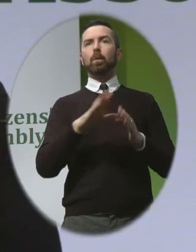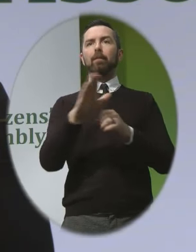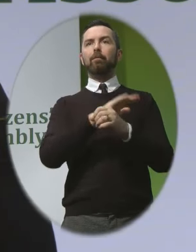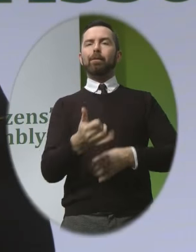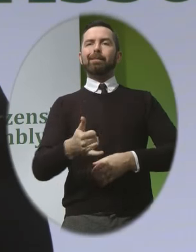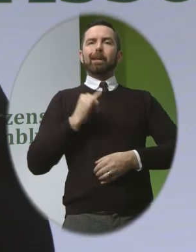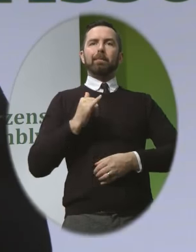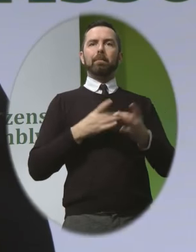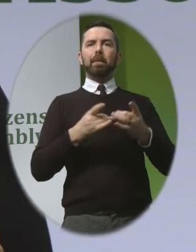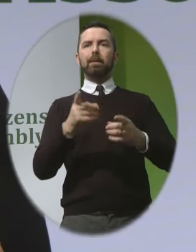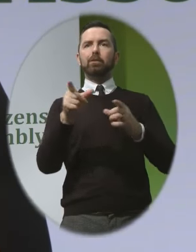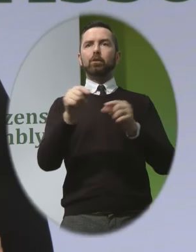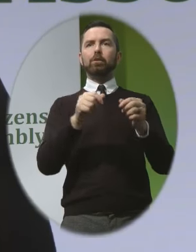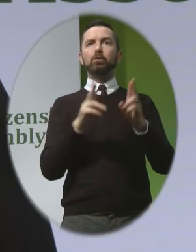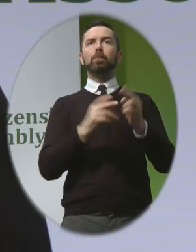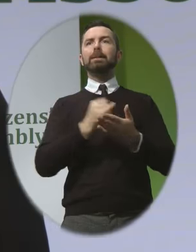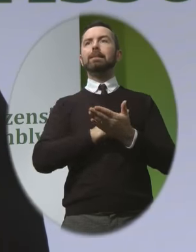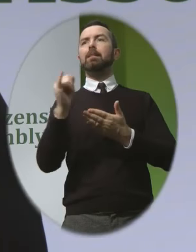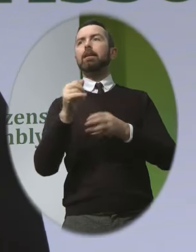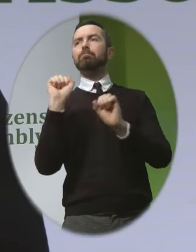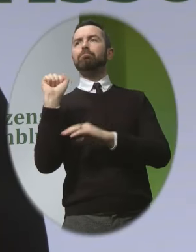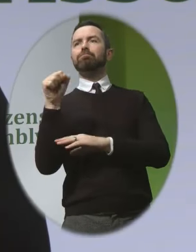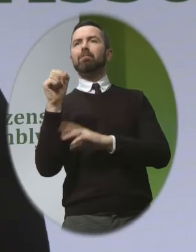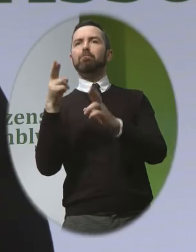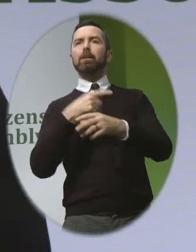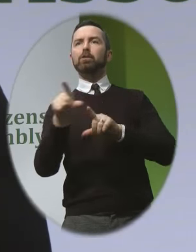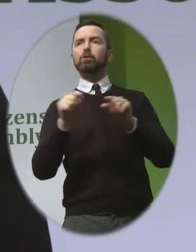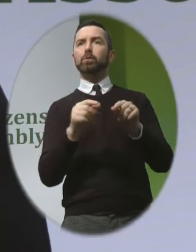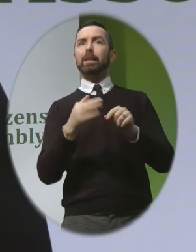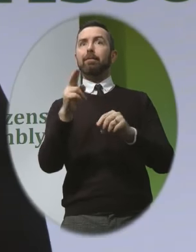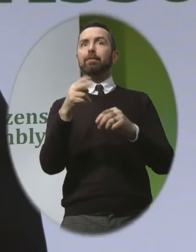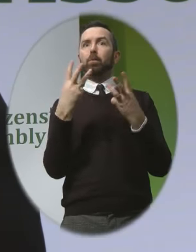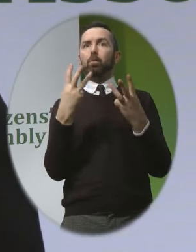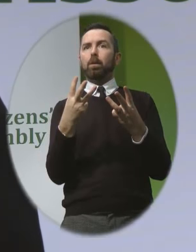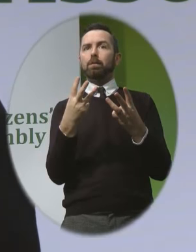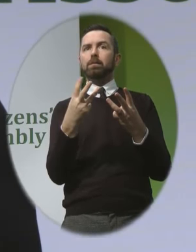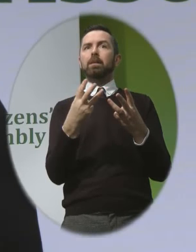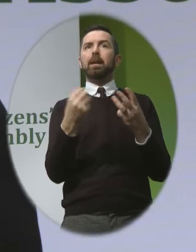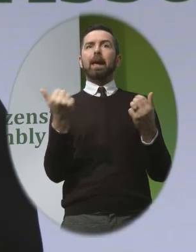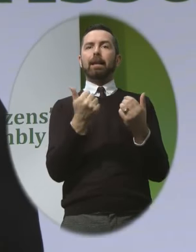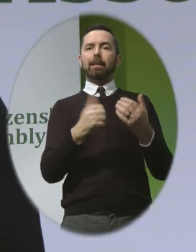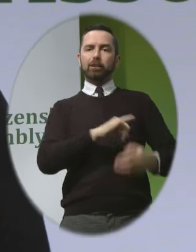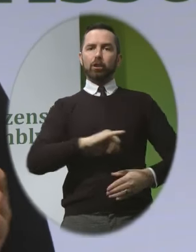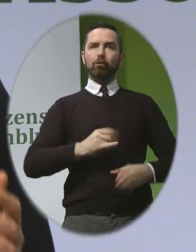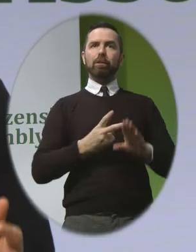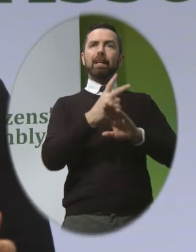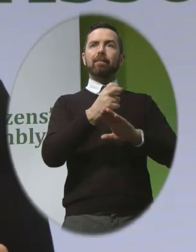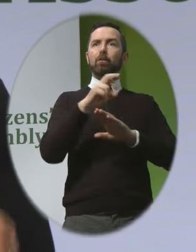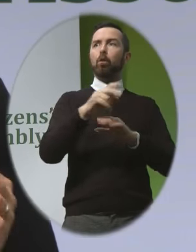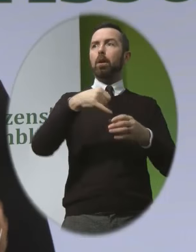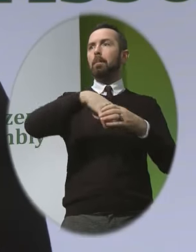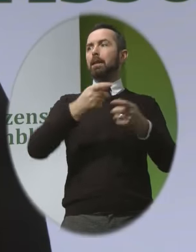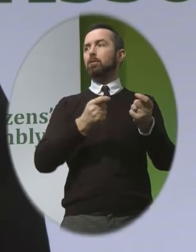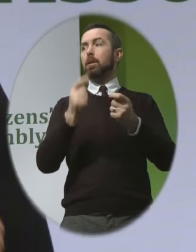make the choice should be denied the right to choose whether or not to consent to any surgery intervention medication or treatment and yet